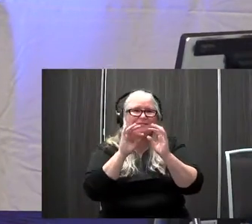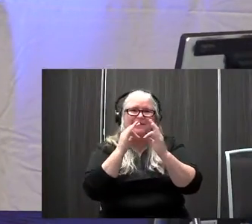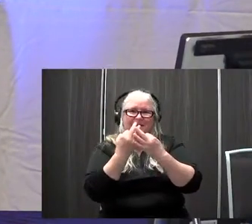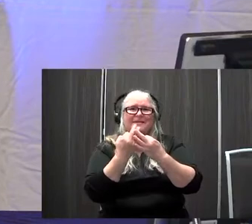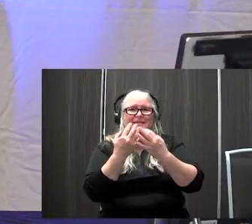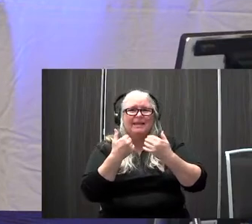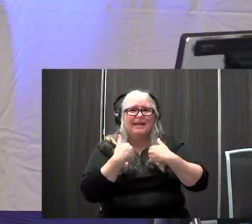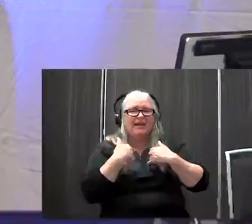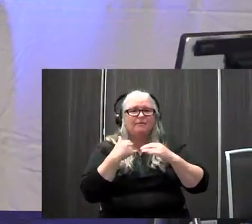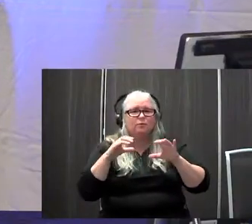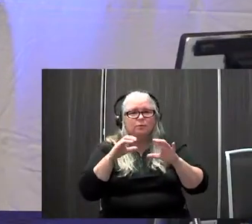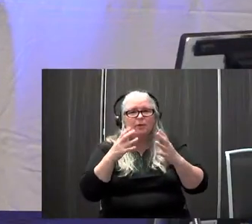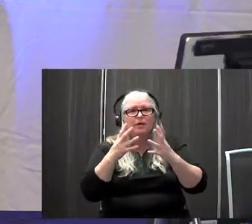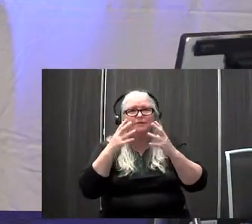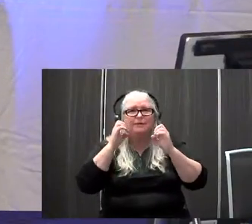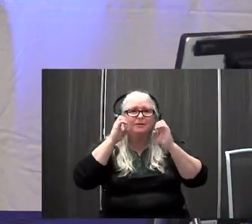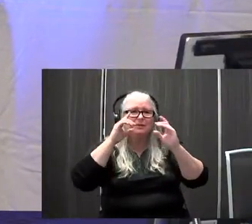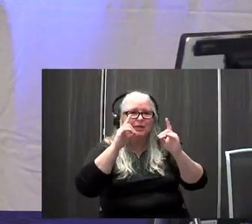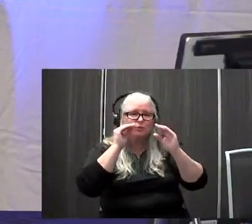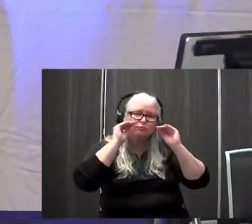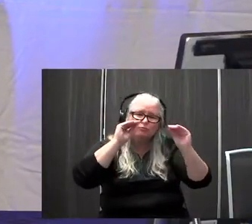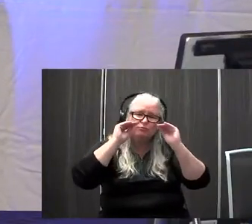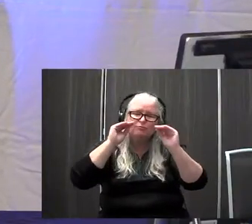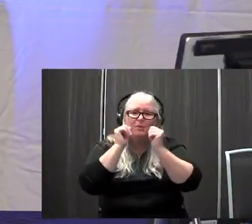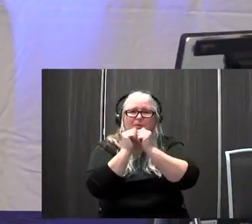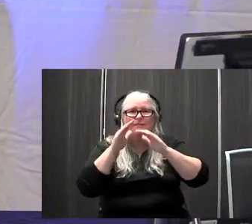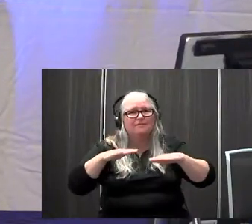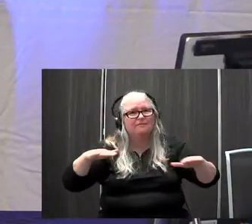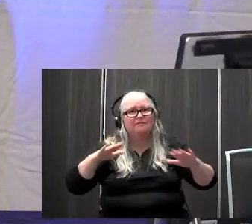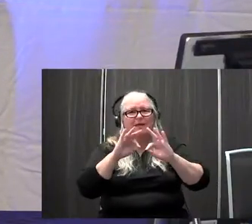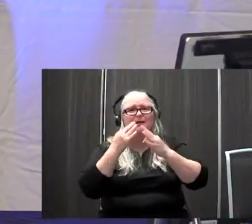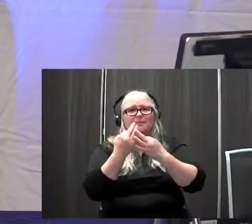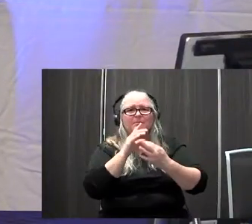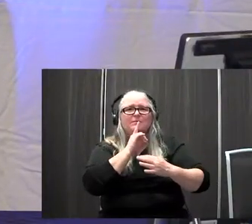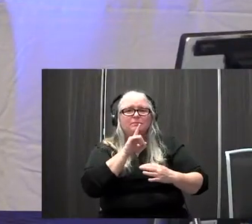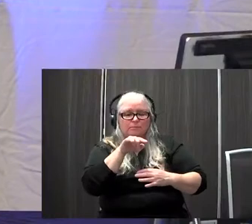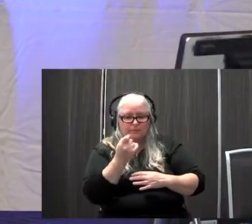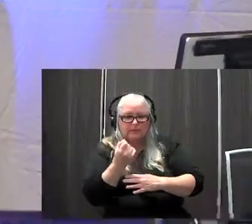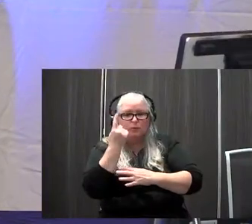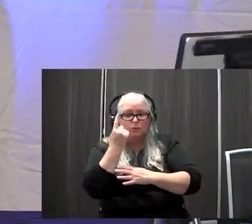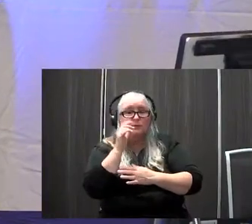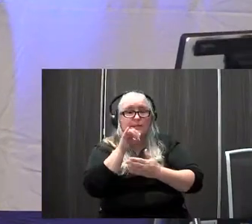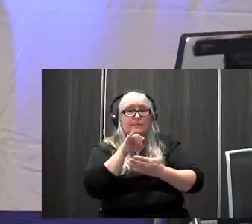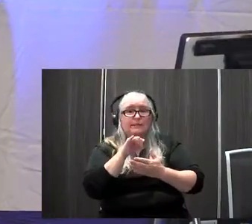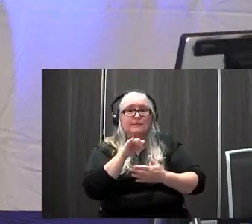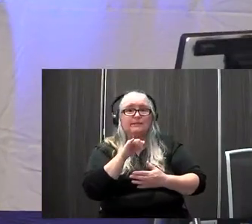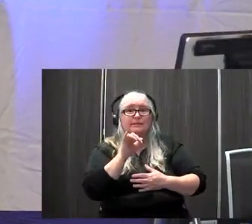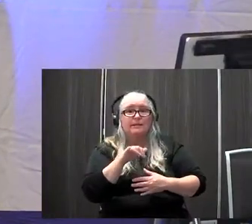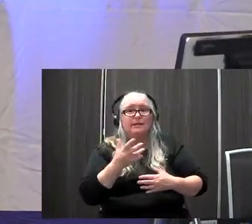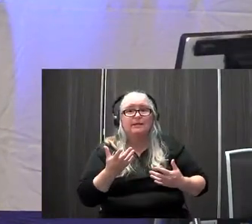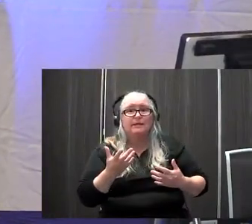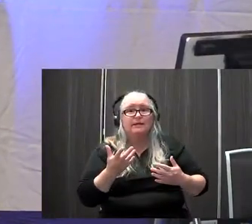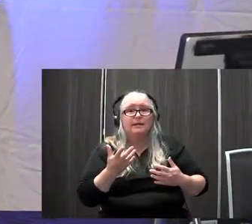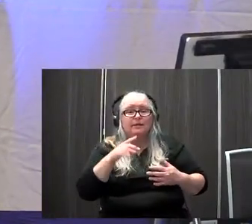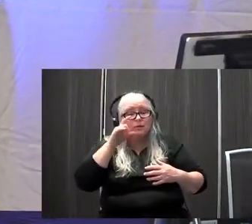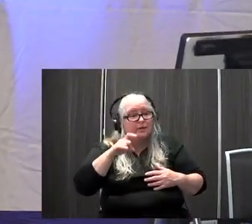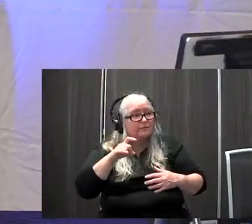I really do a lot of education at the end with the family, making sure that, you know, they understand that. Um, it's really, so you need to go back to, you